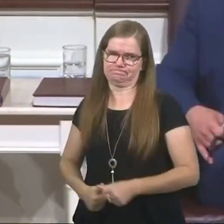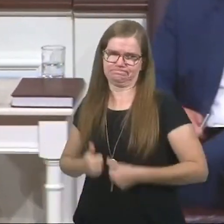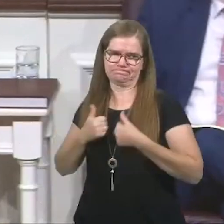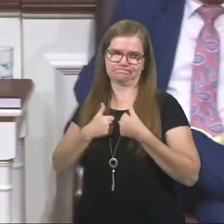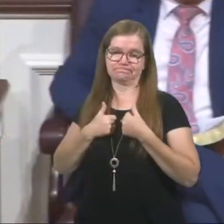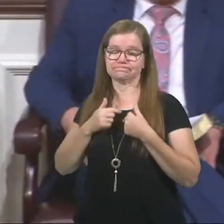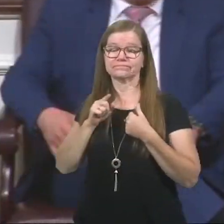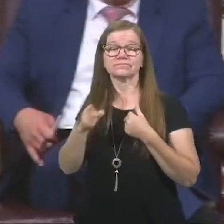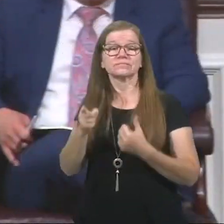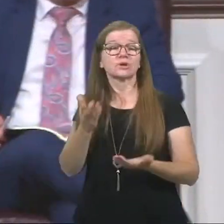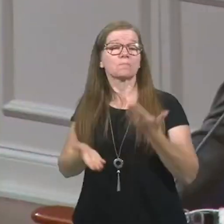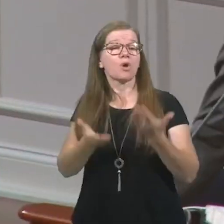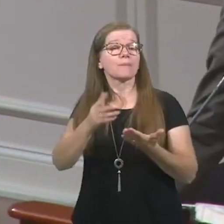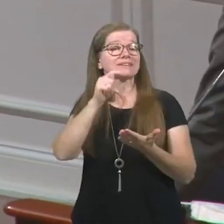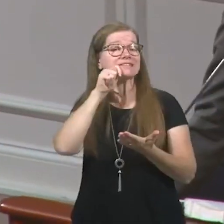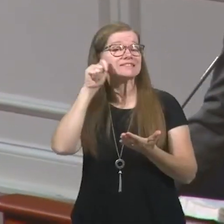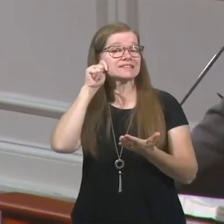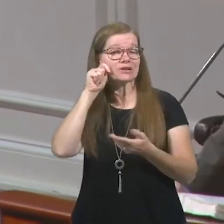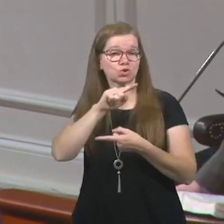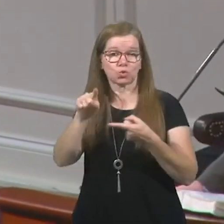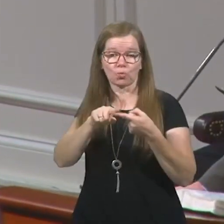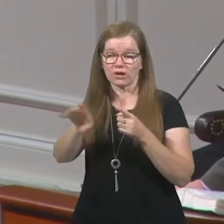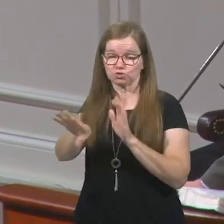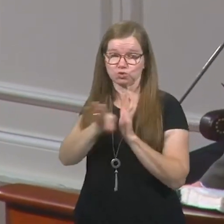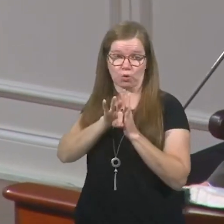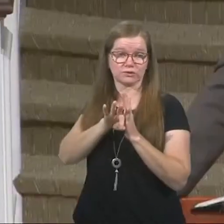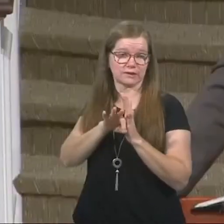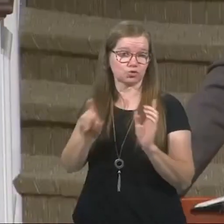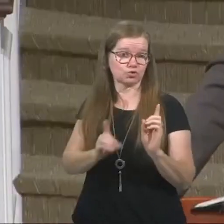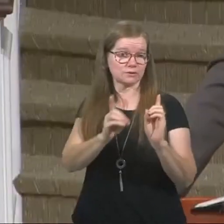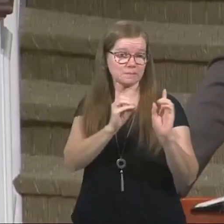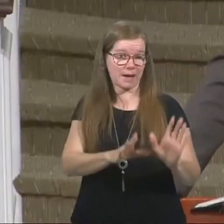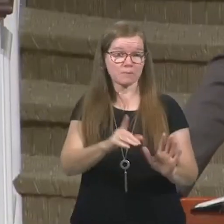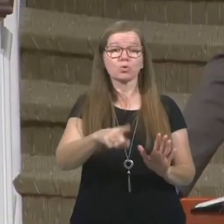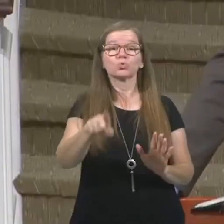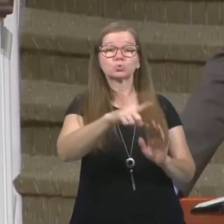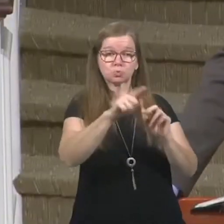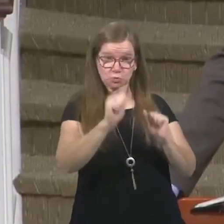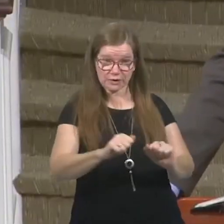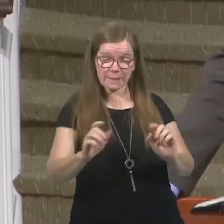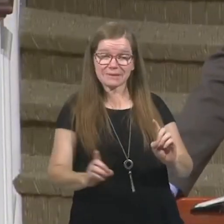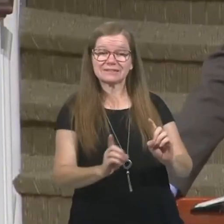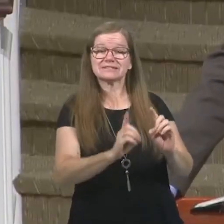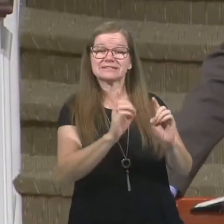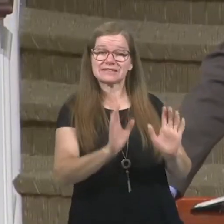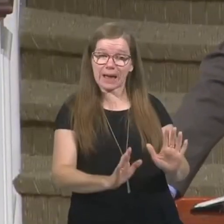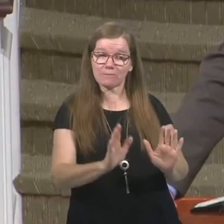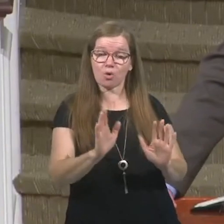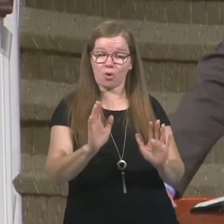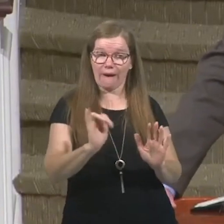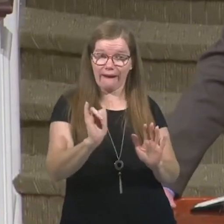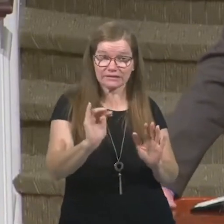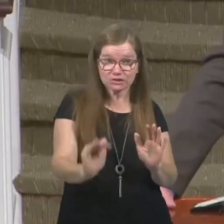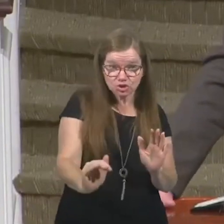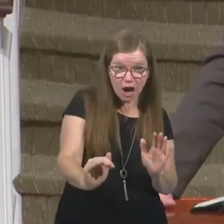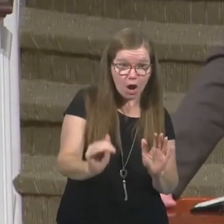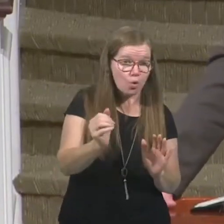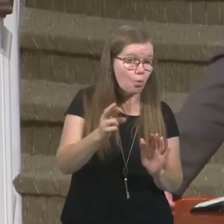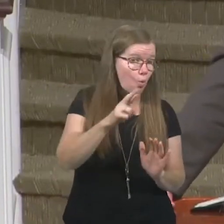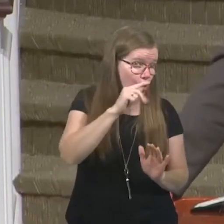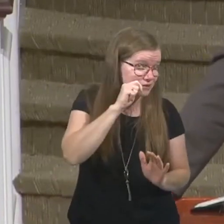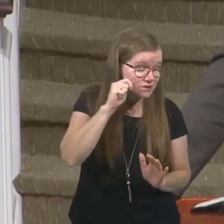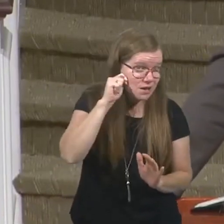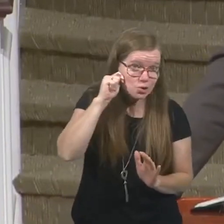teenager when chosen to be a disciple. Matter of fact, you can be a disciple for Jesus Christ when you're a child, when you're a teenager, and